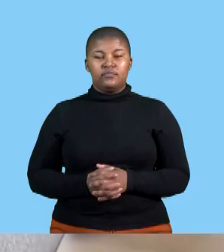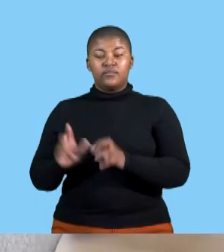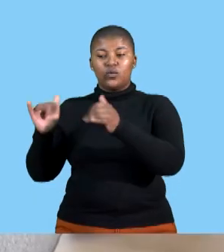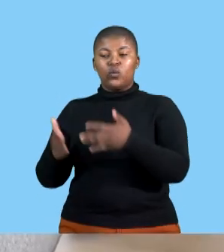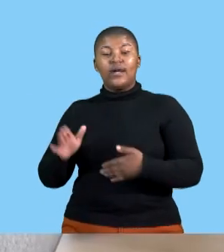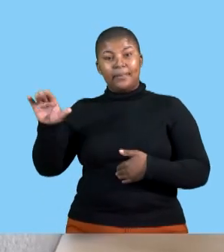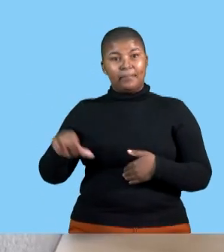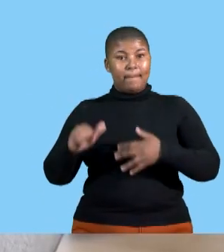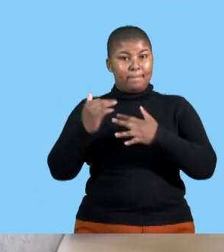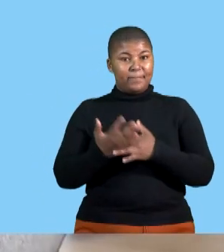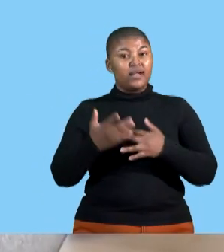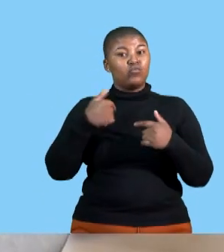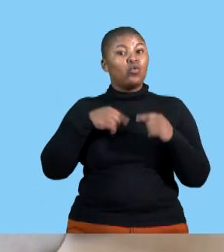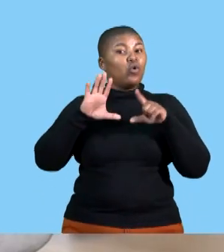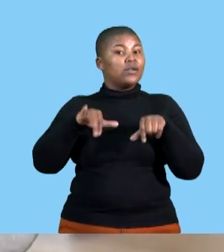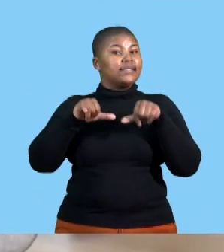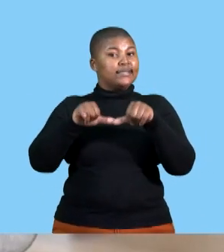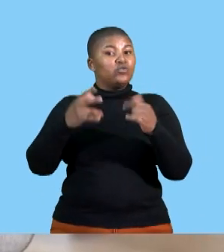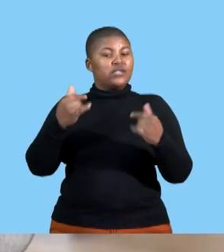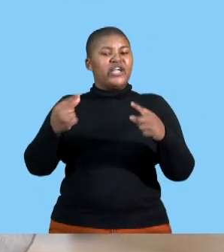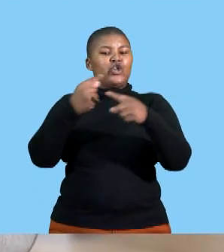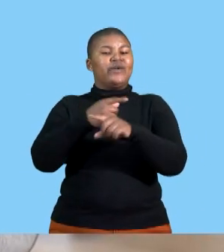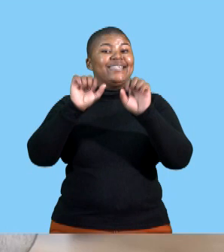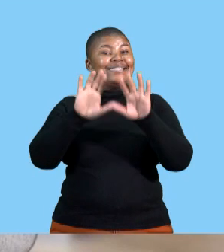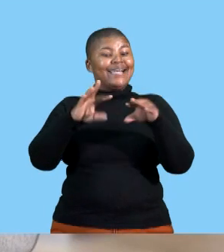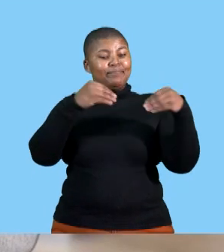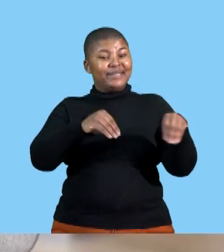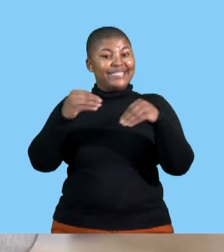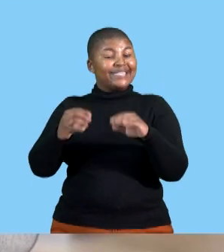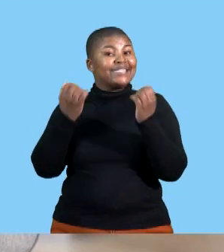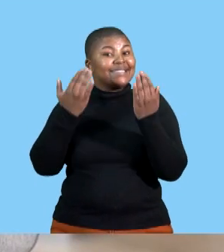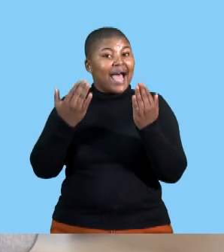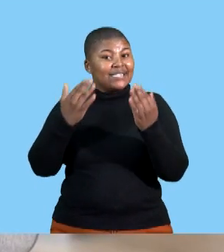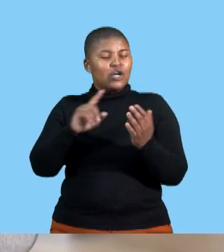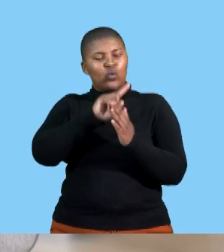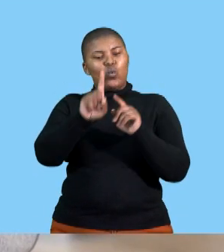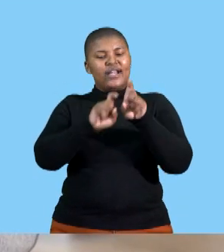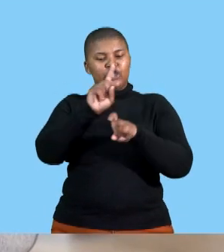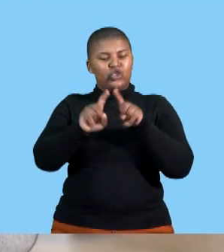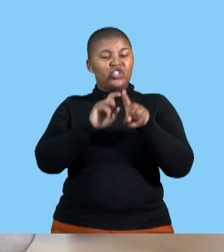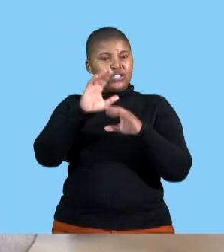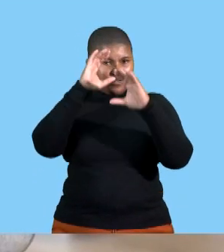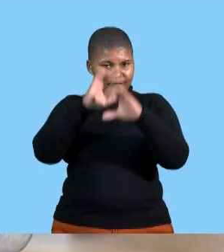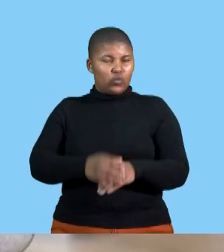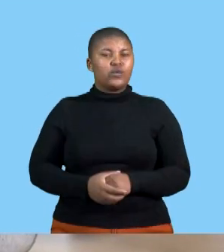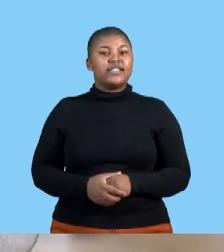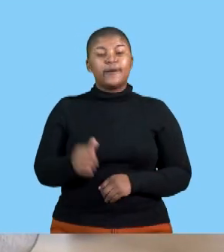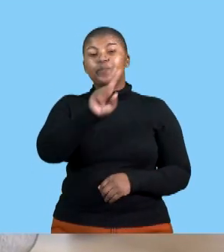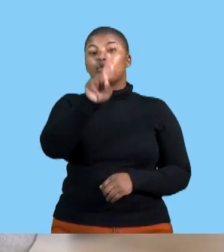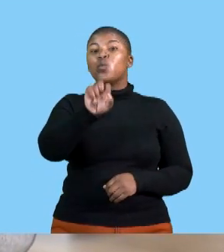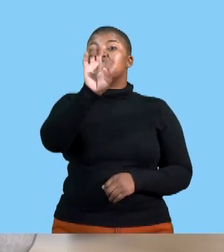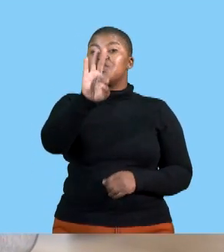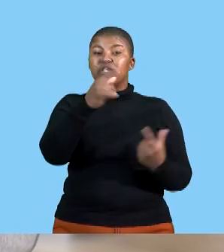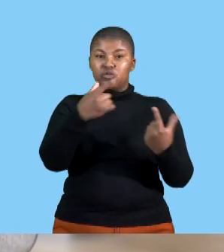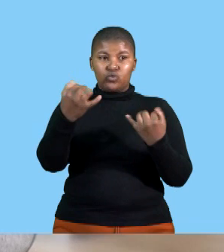welcome back from an ad break we will continue with our grade 10 business studies application questions we're going to question